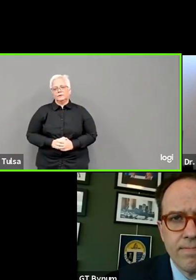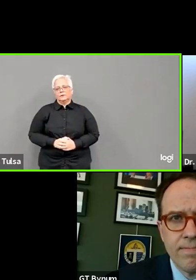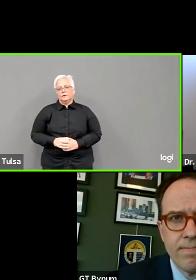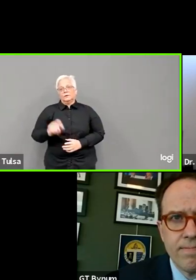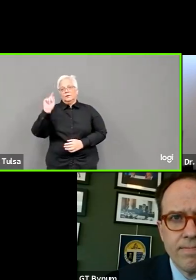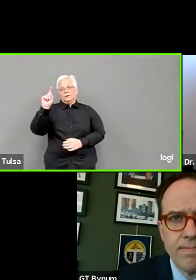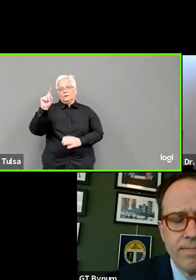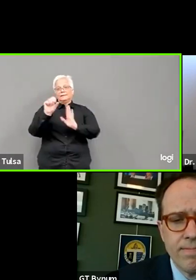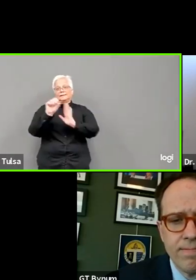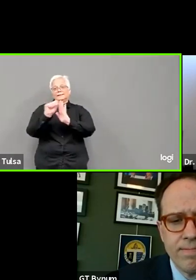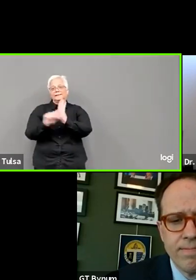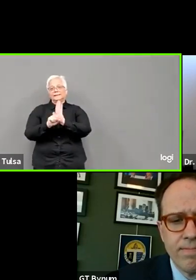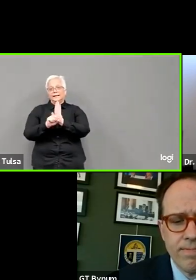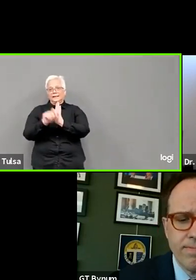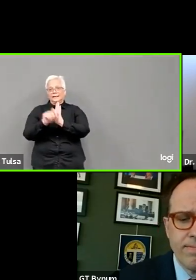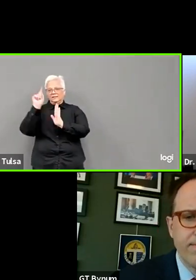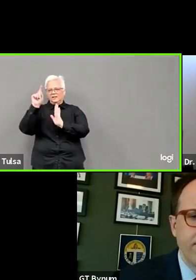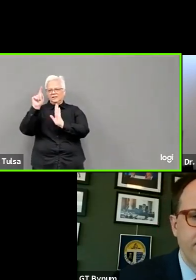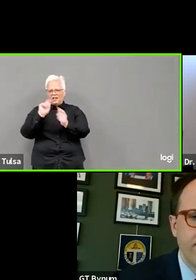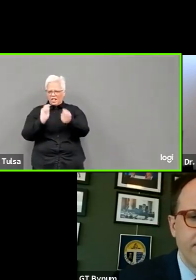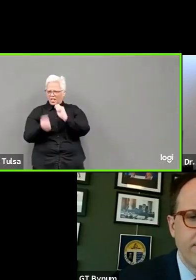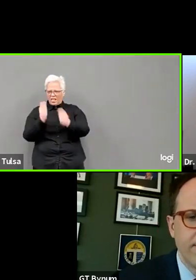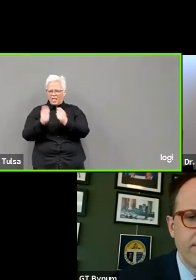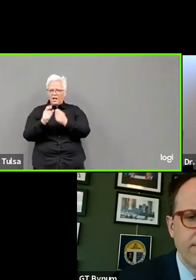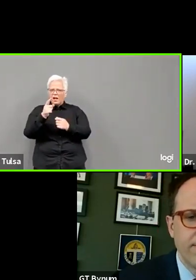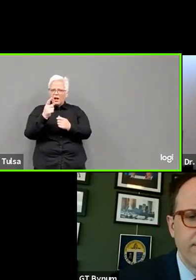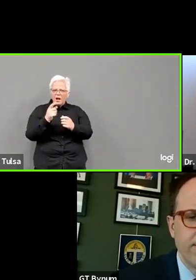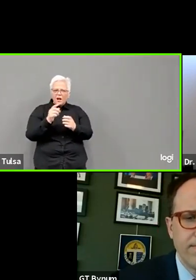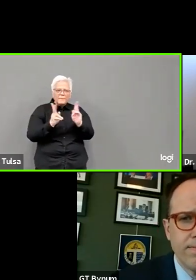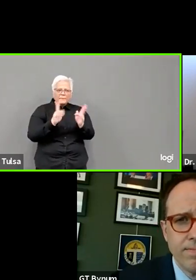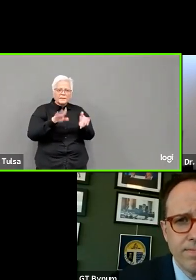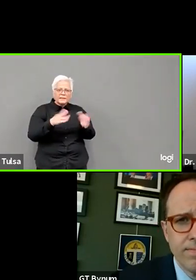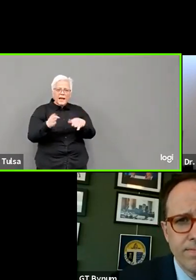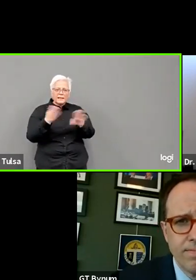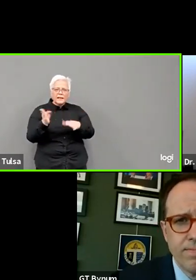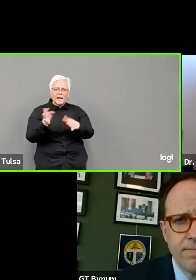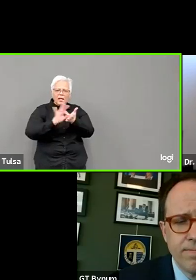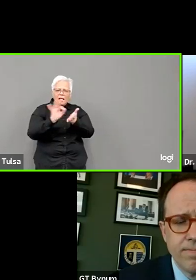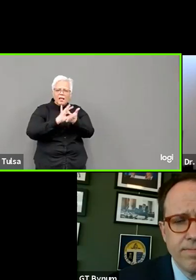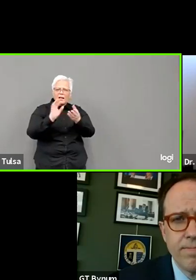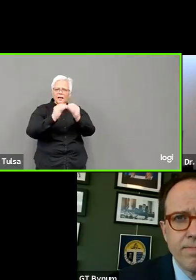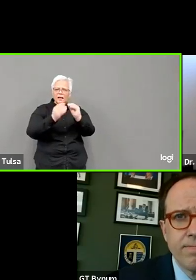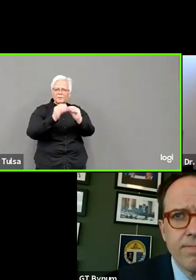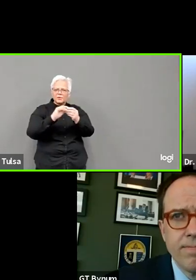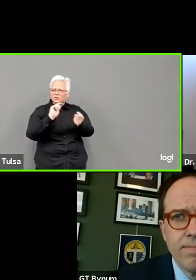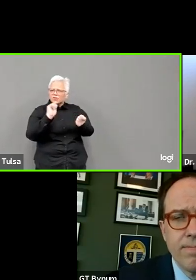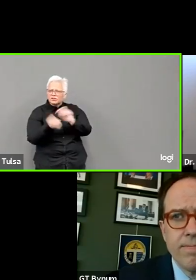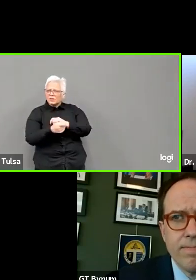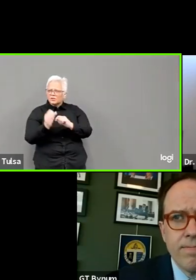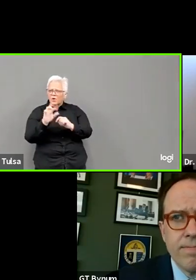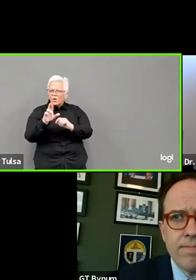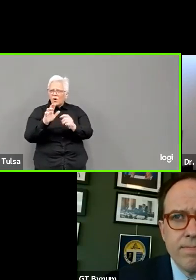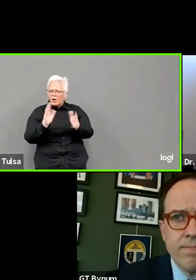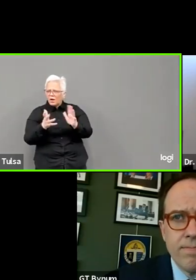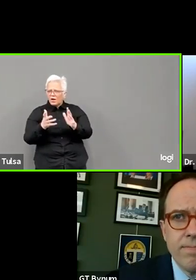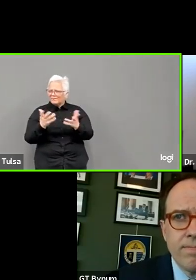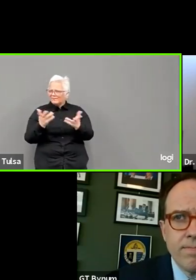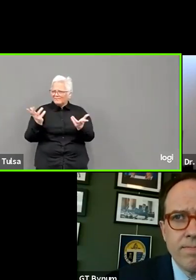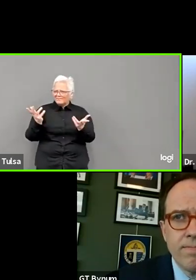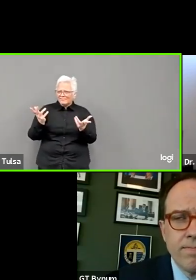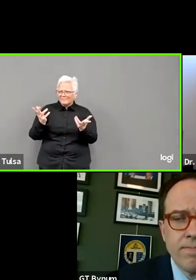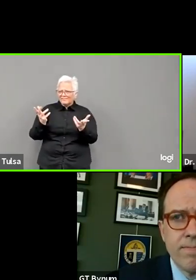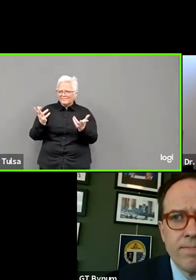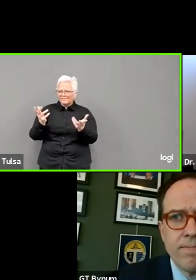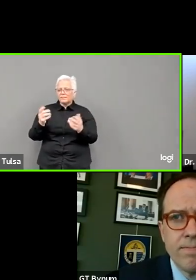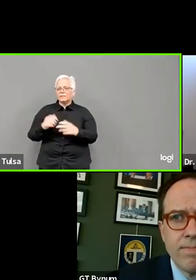with COVID-19. Do you think while we adjust to this new way of counting, we will discover more people in Tulsa County have died